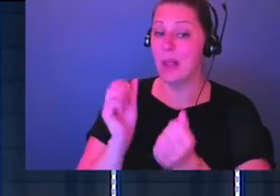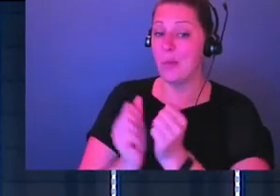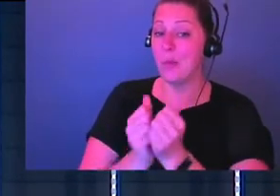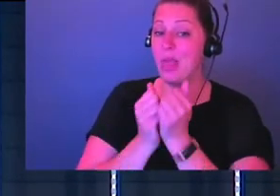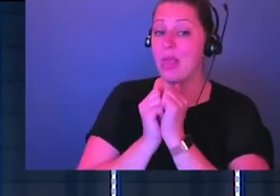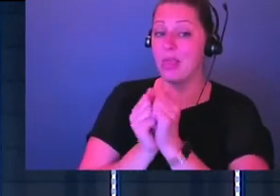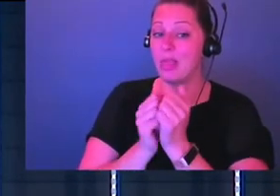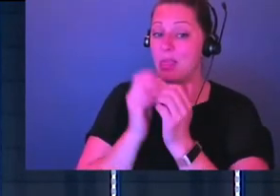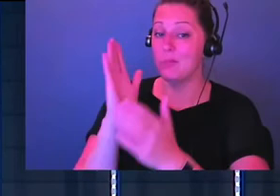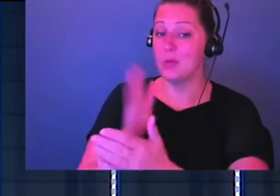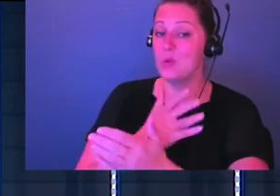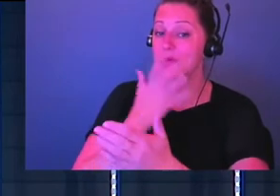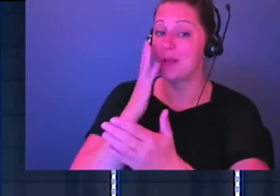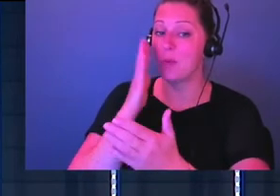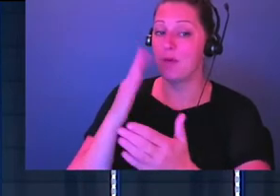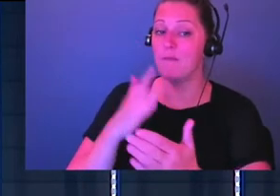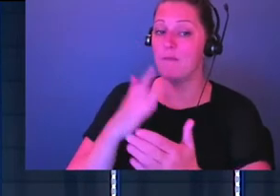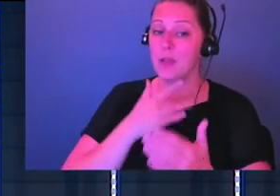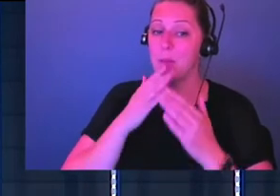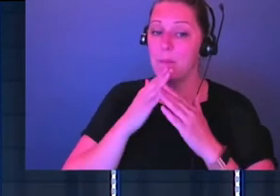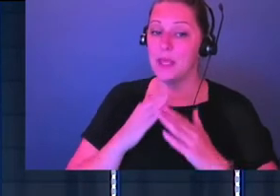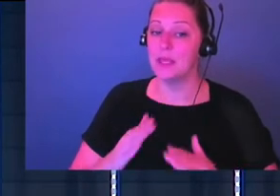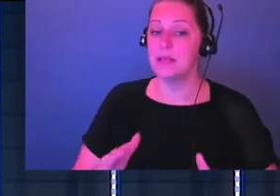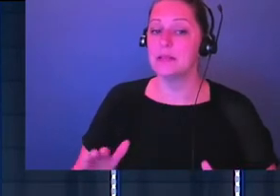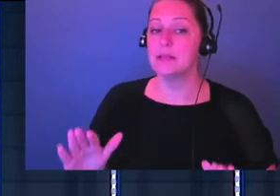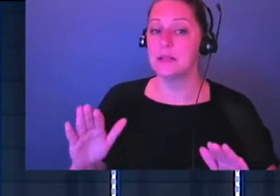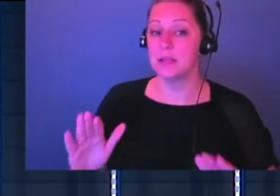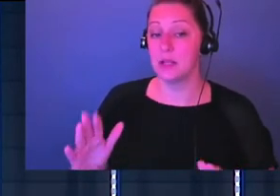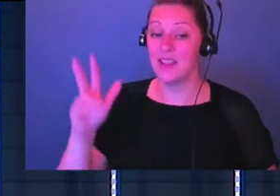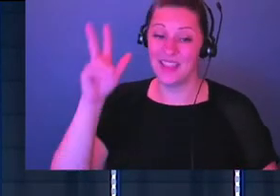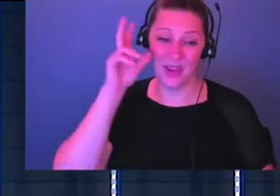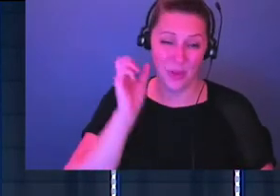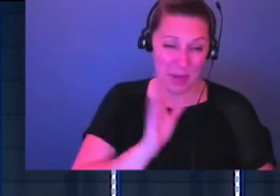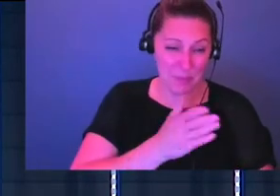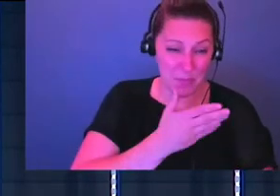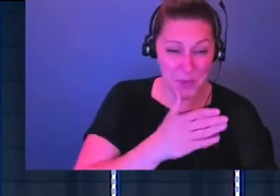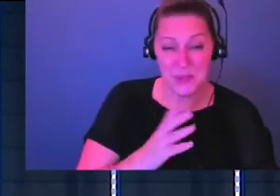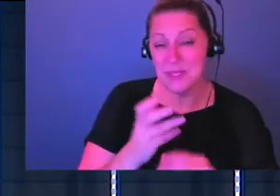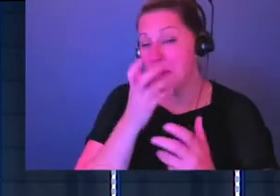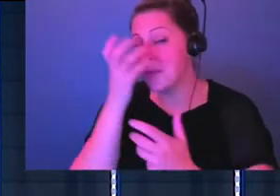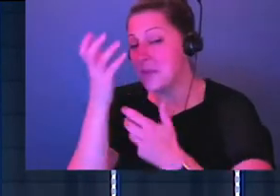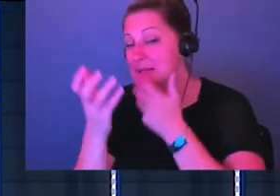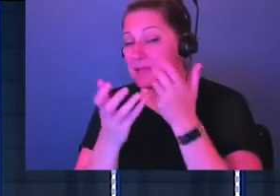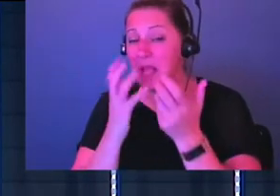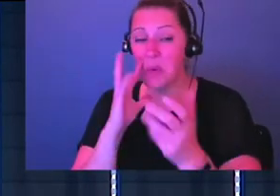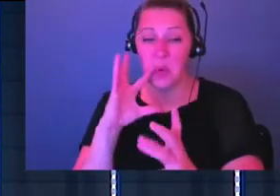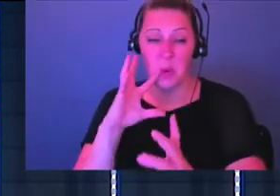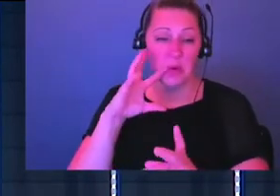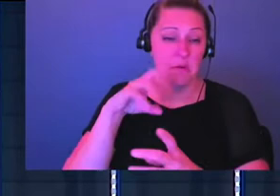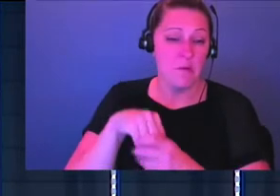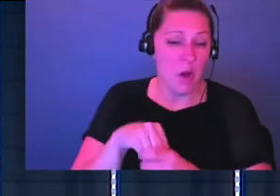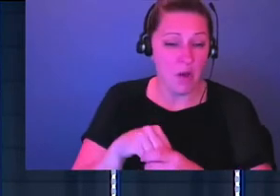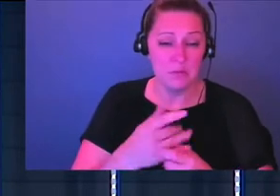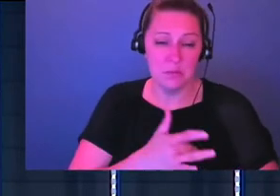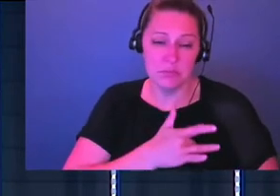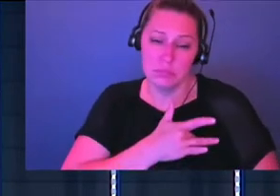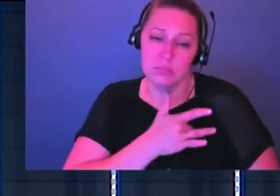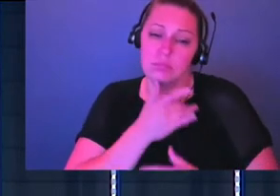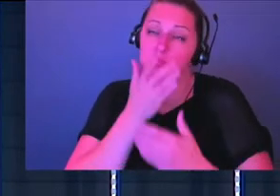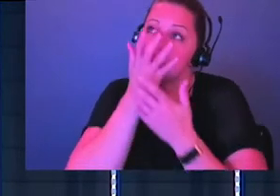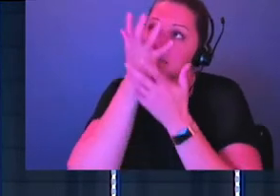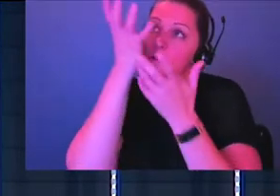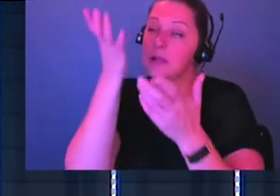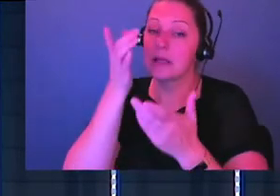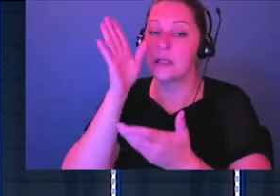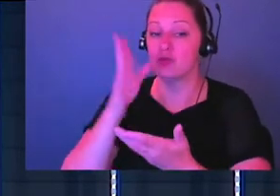that that will bring peace. Because when we sing those songs, when we hear that music, when we're a part of it, what we're doing is we're singing out truth about God.